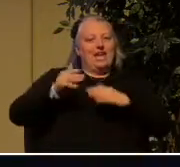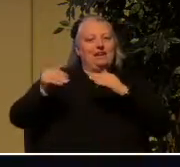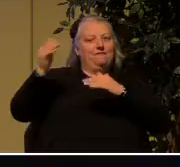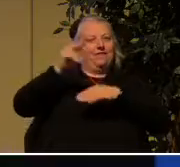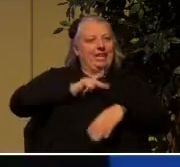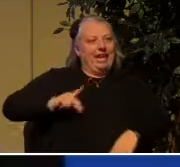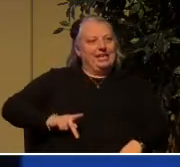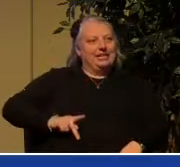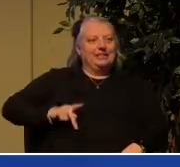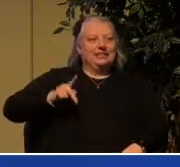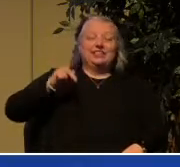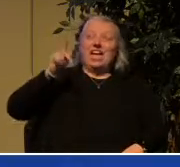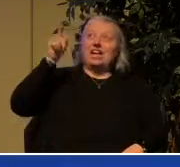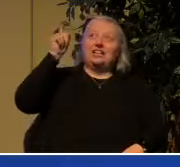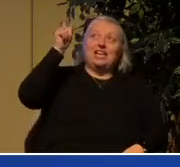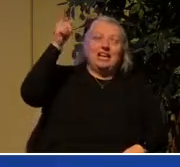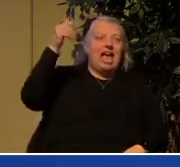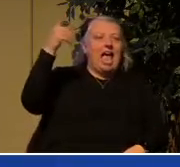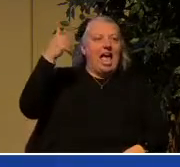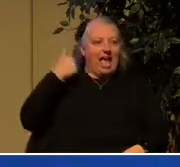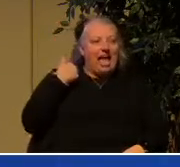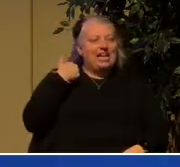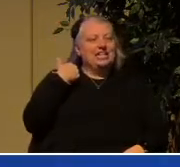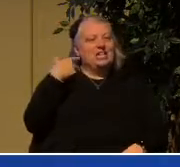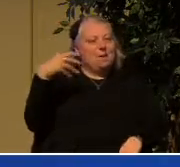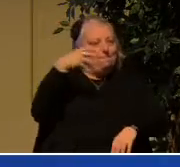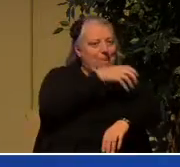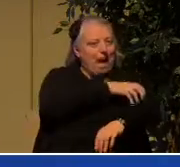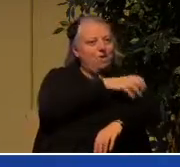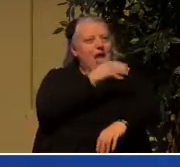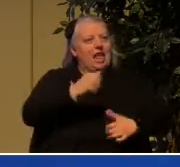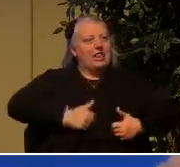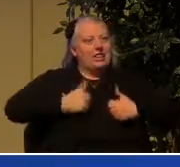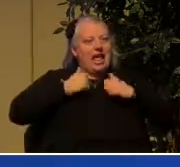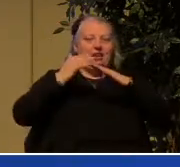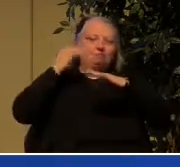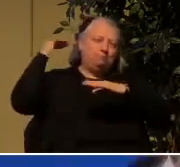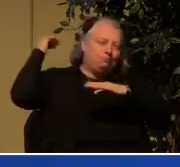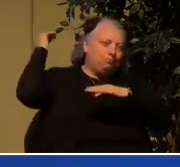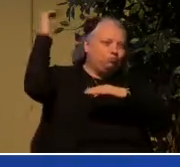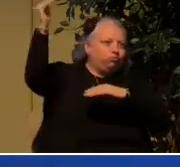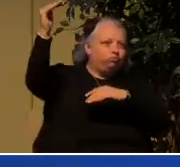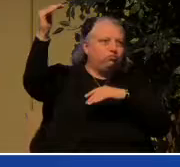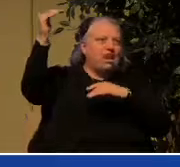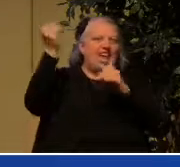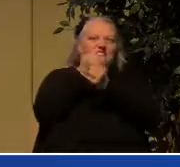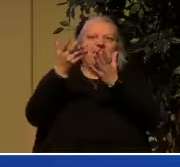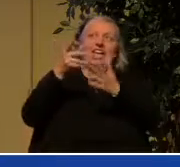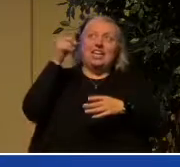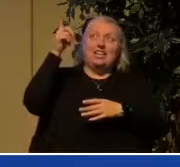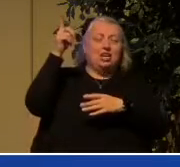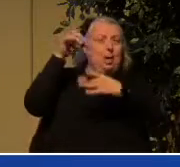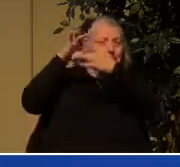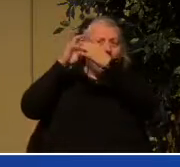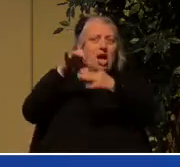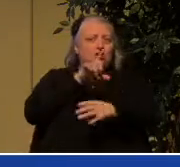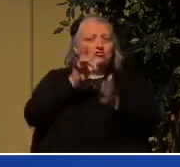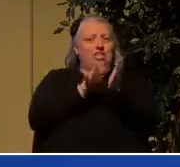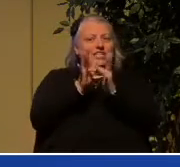belongs to Jesus. Jesus belongs to Jesus and belongs to Jesus now.